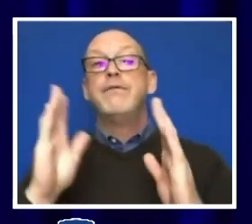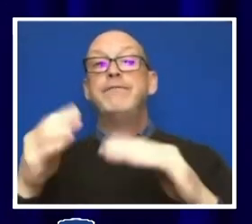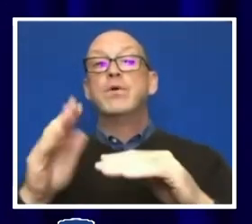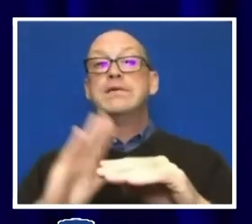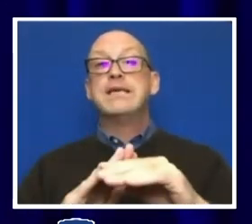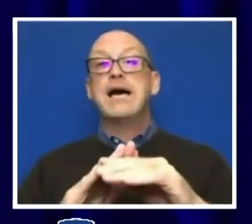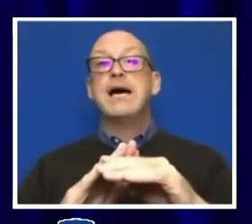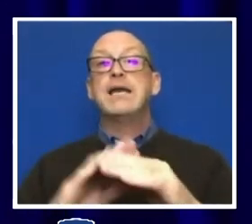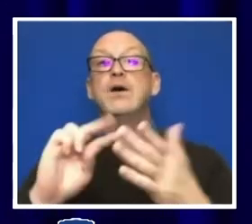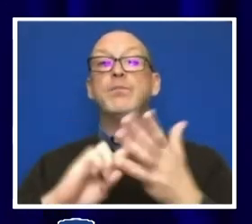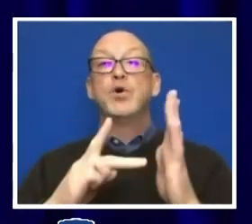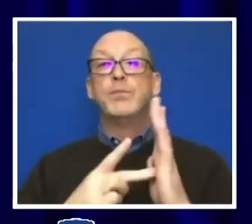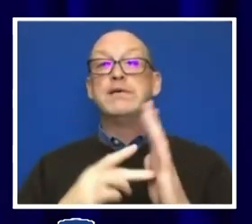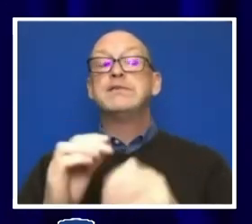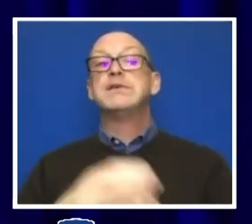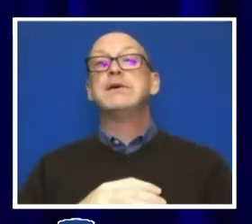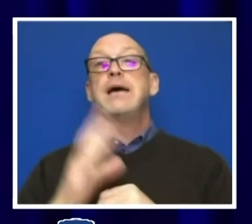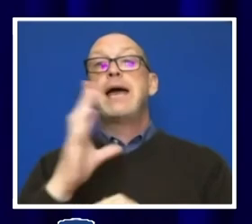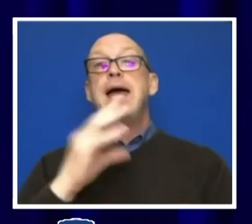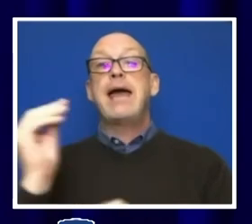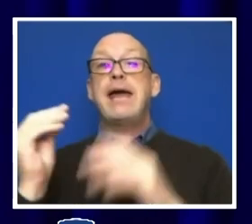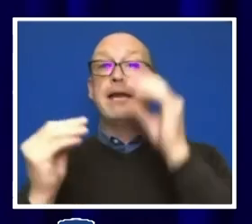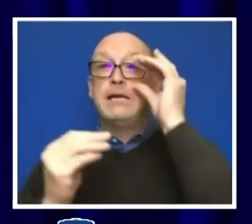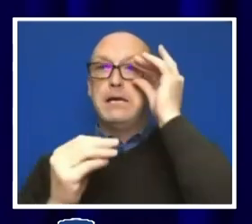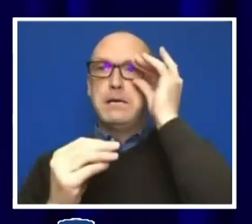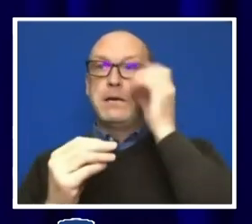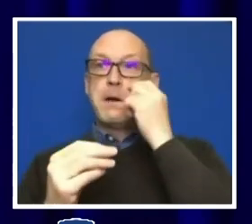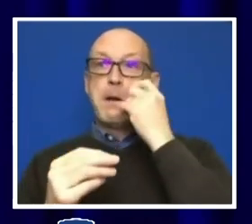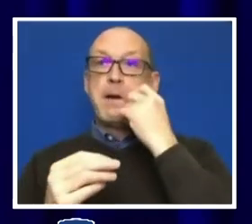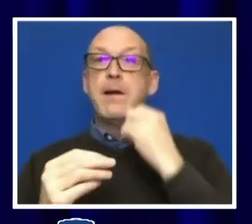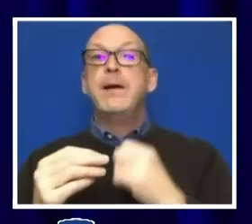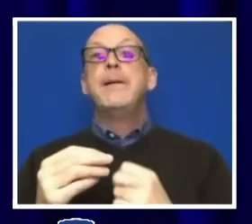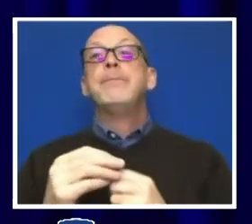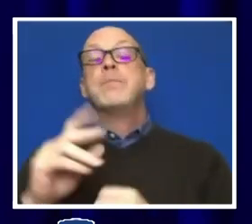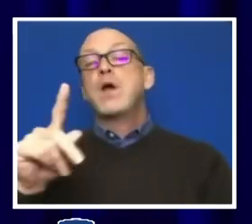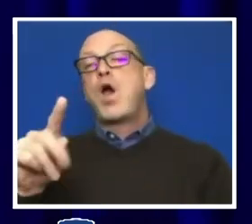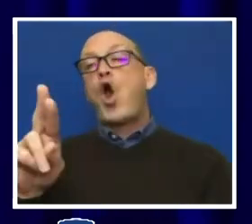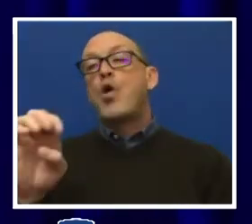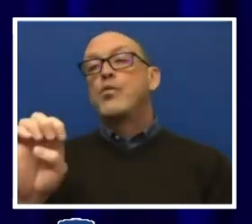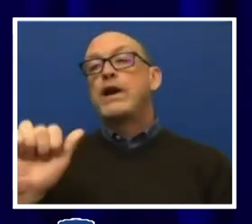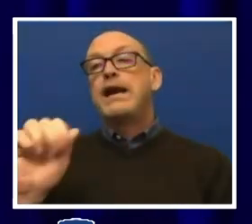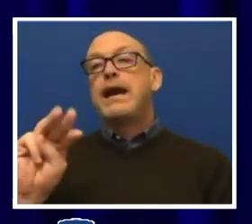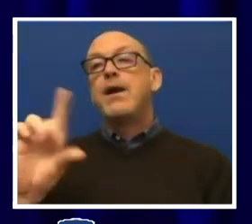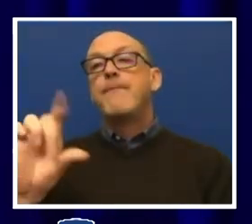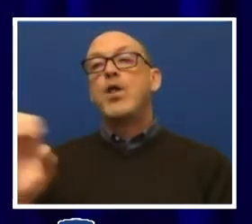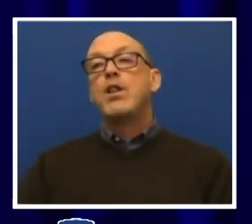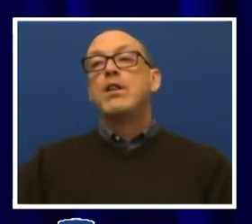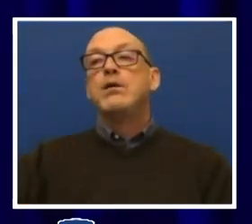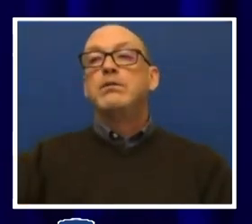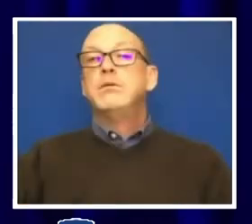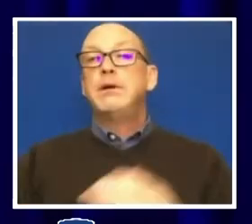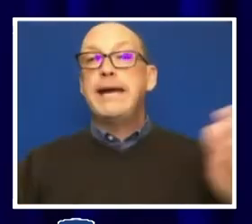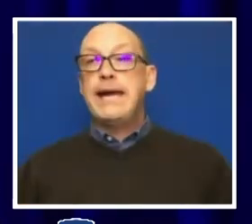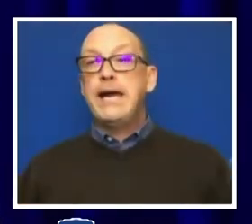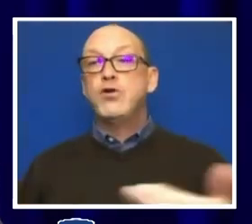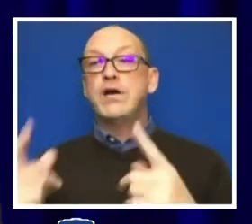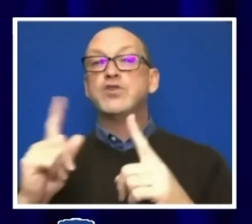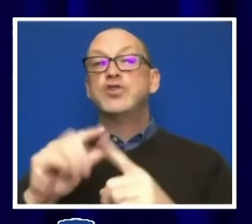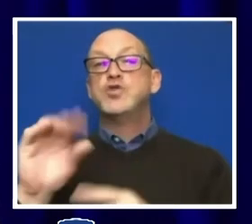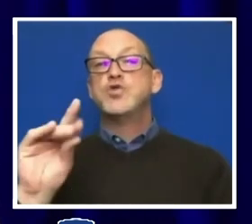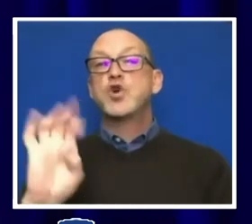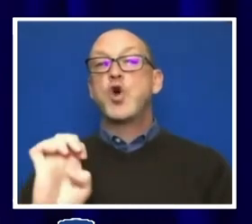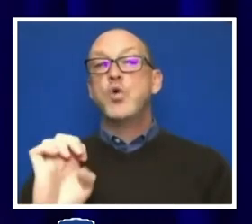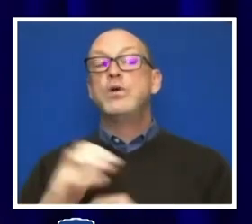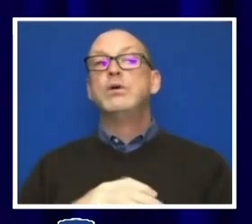purpose and preamble introduction to the code with the idea of